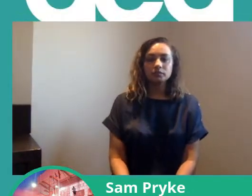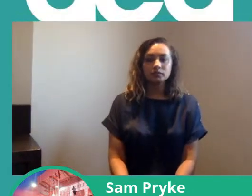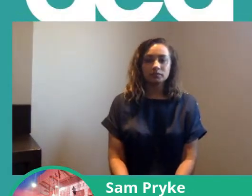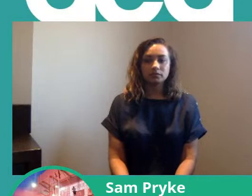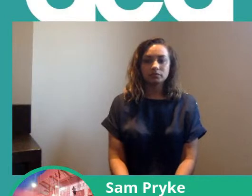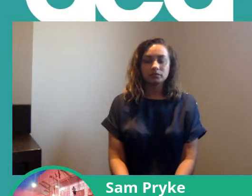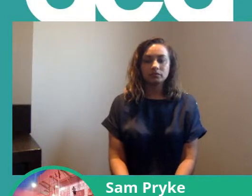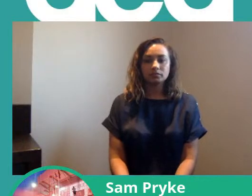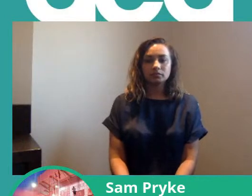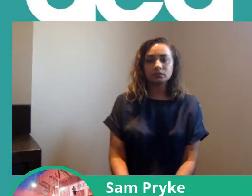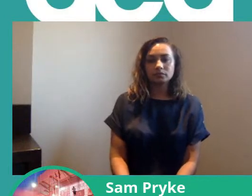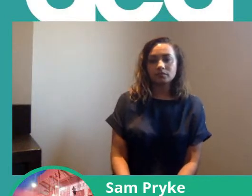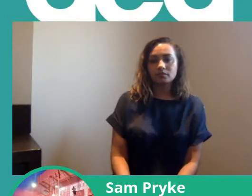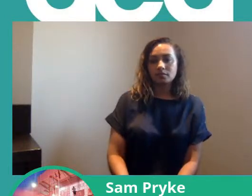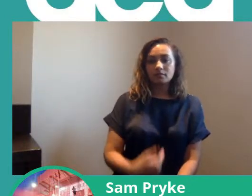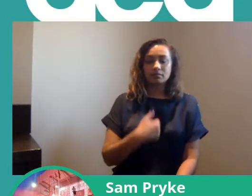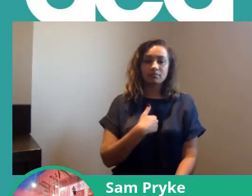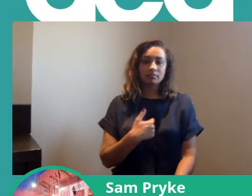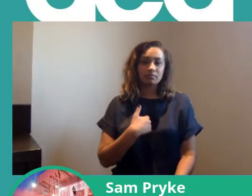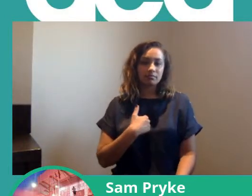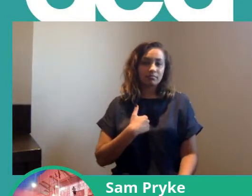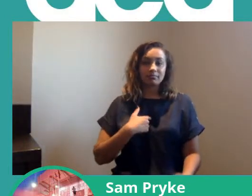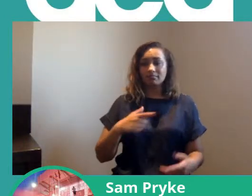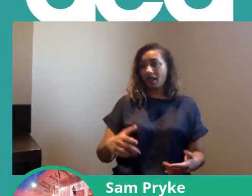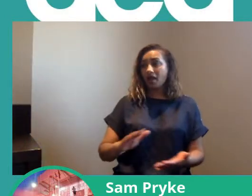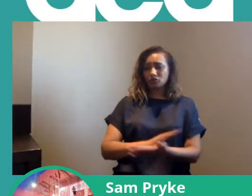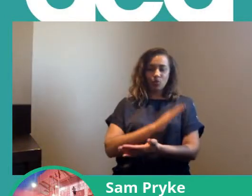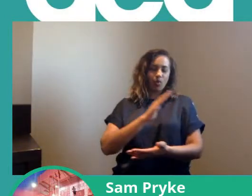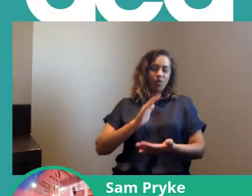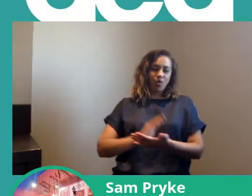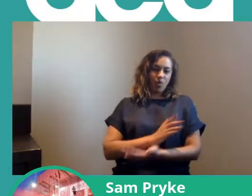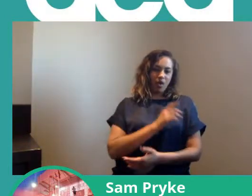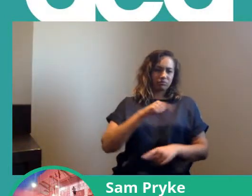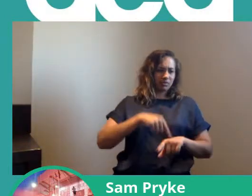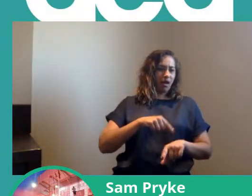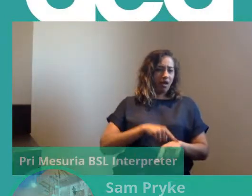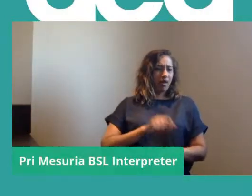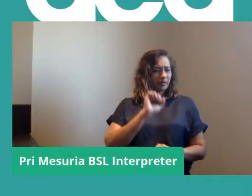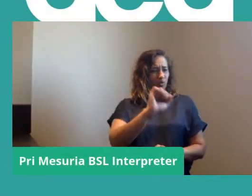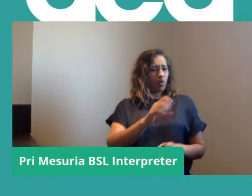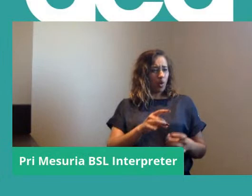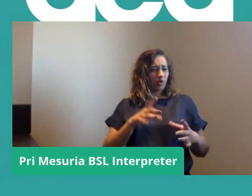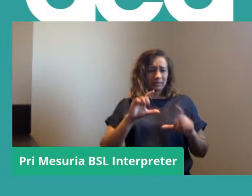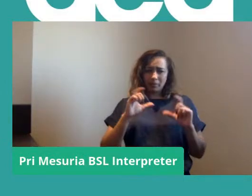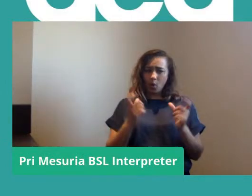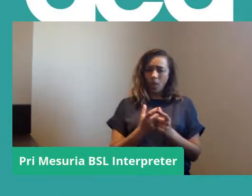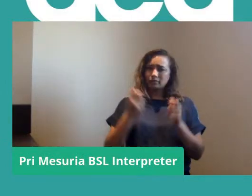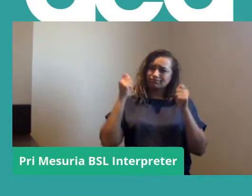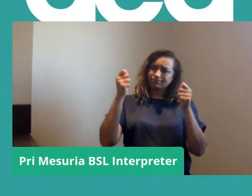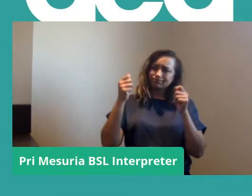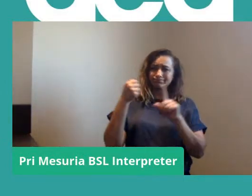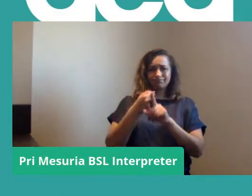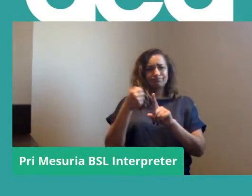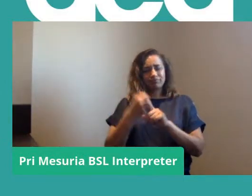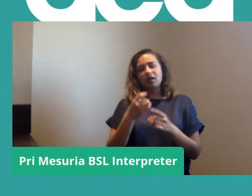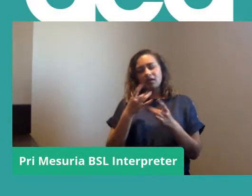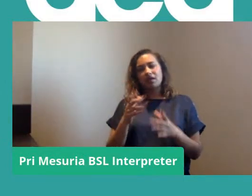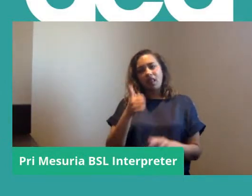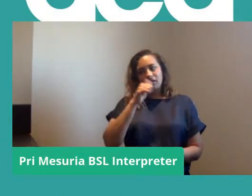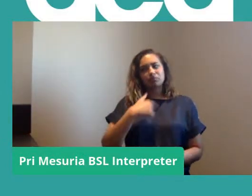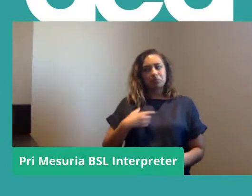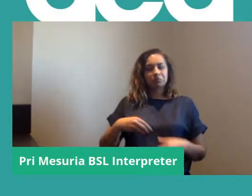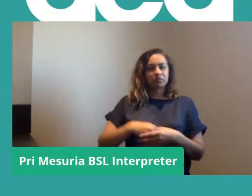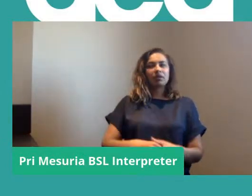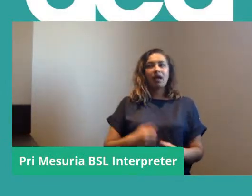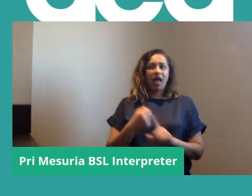and I did have an incredibly joyful time on your picket line at Nottingham College it was a real privilege um and see this